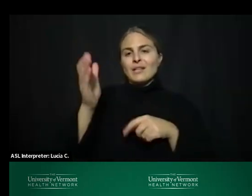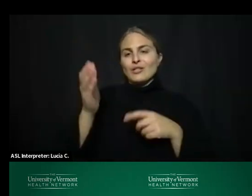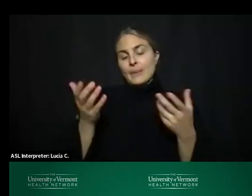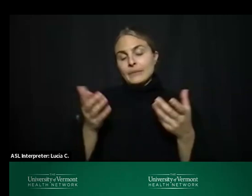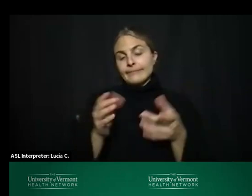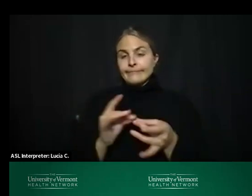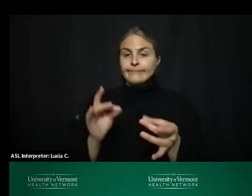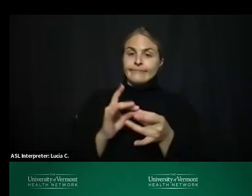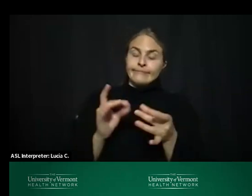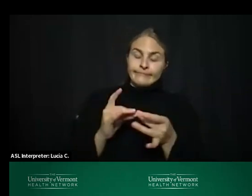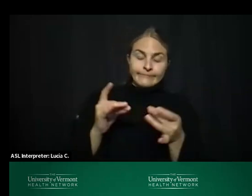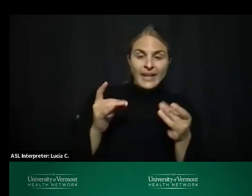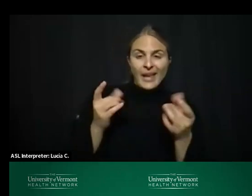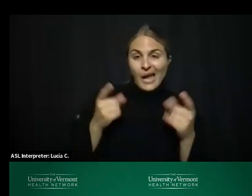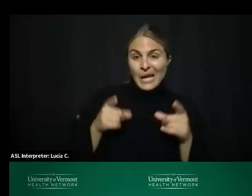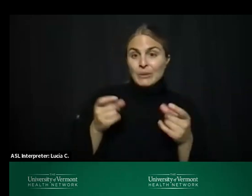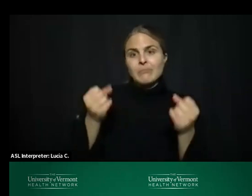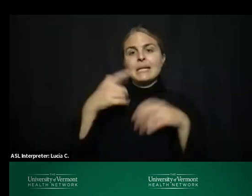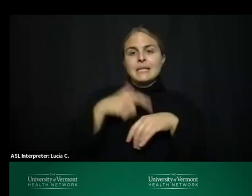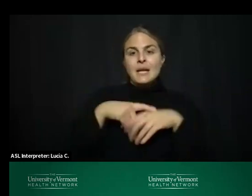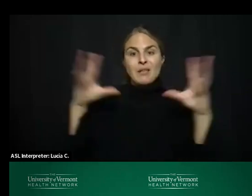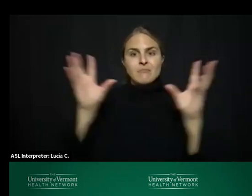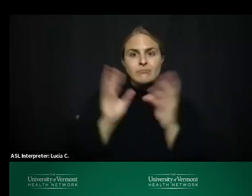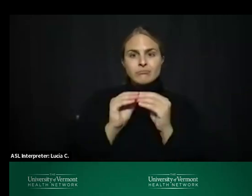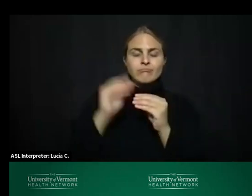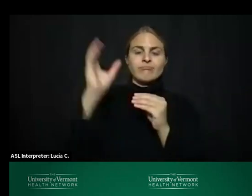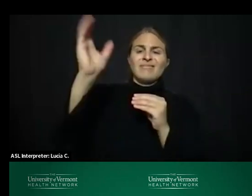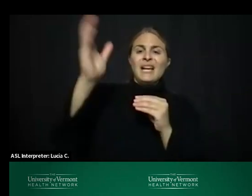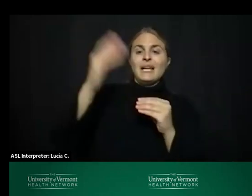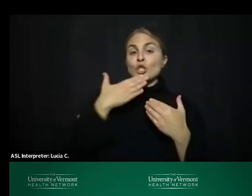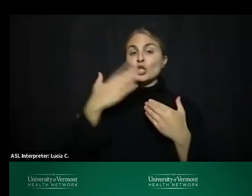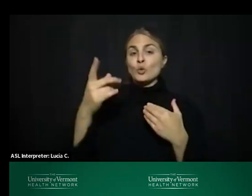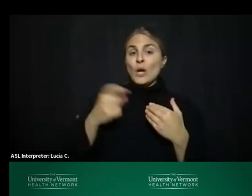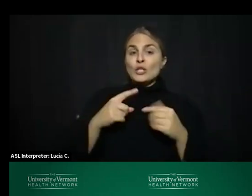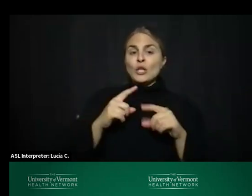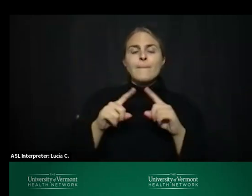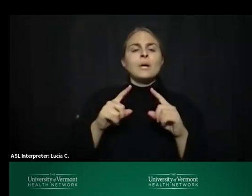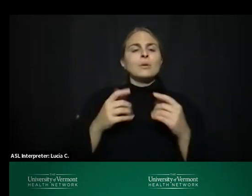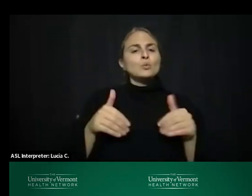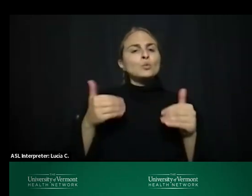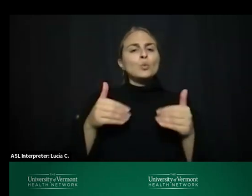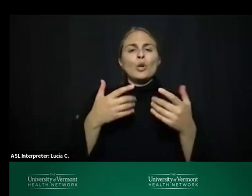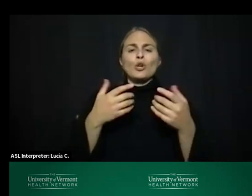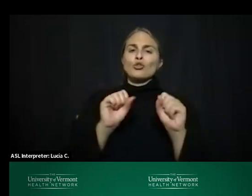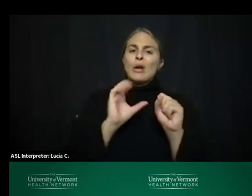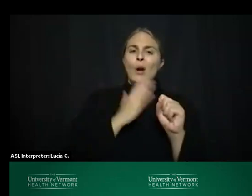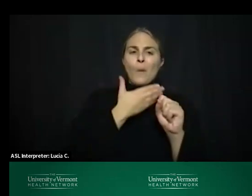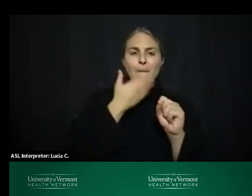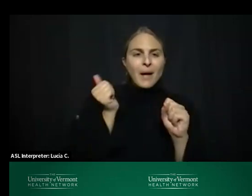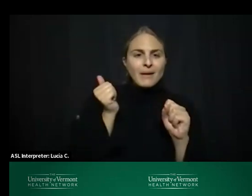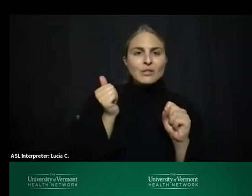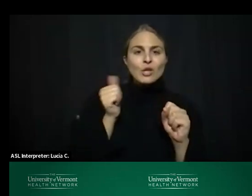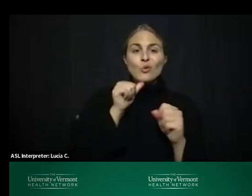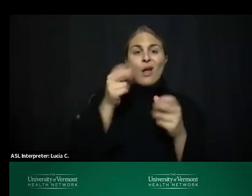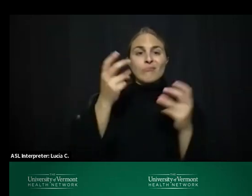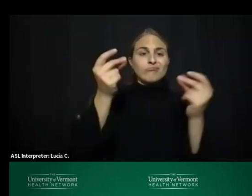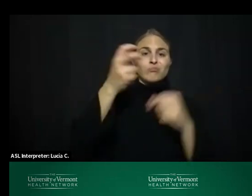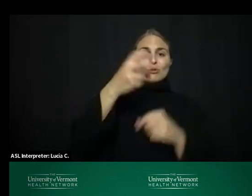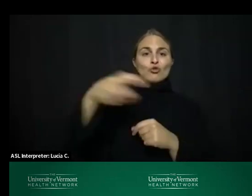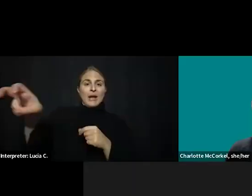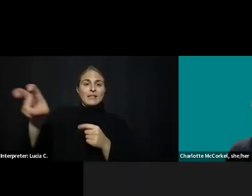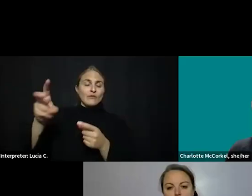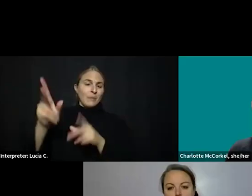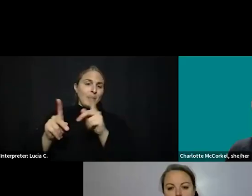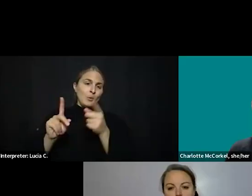times this question has been asked and it's and it's a great one but we really um are going to do our absolute best not to transfer anybody